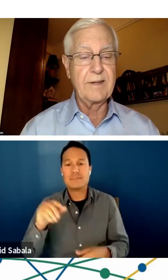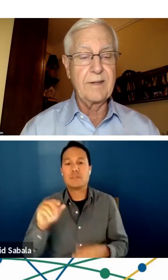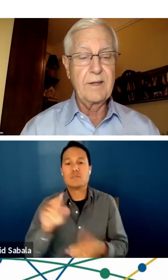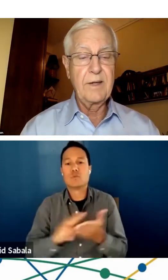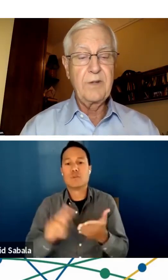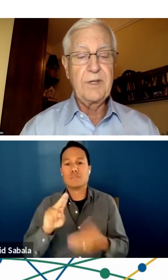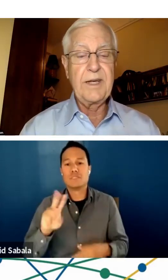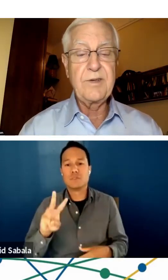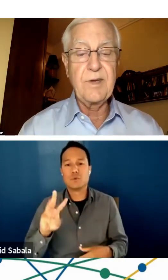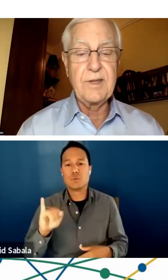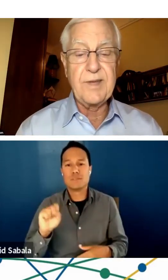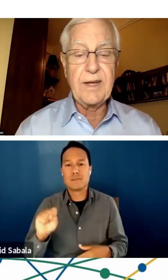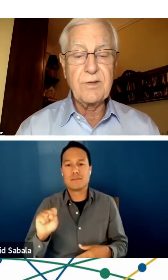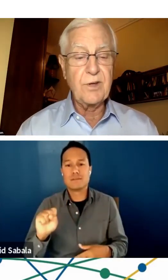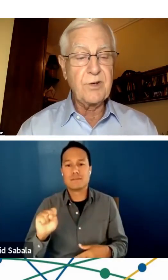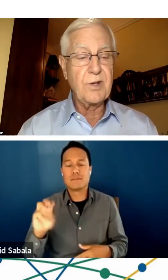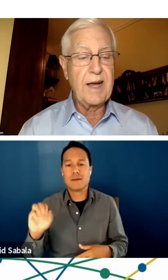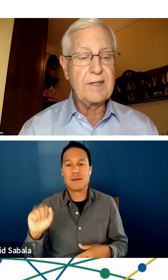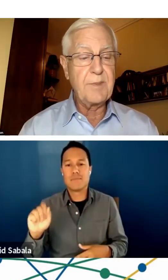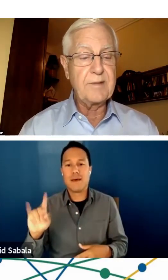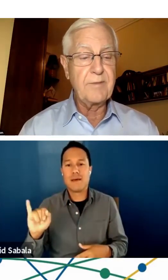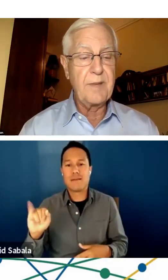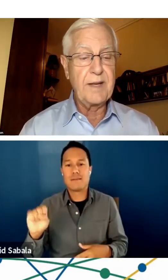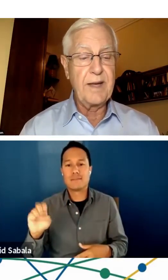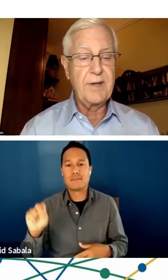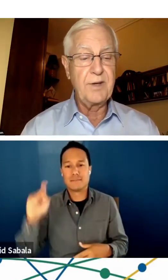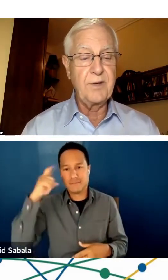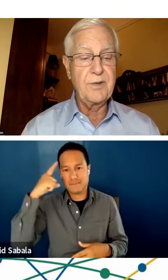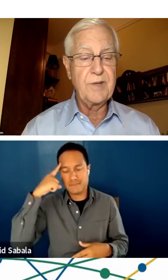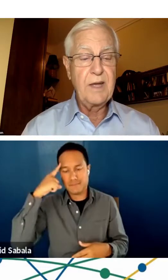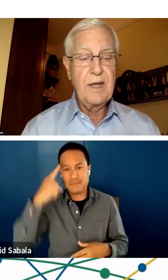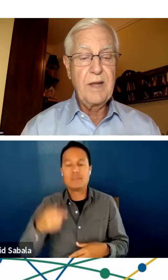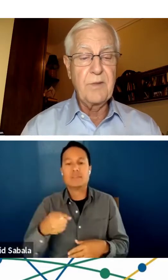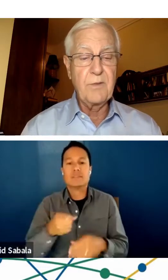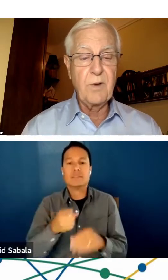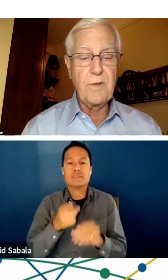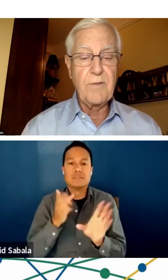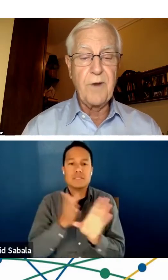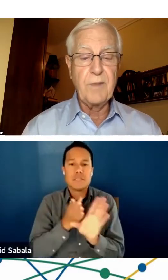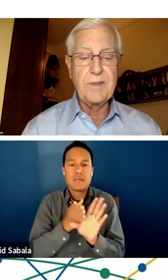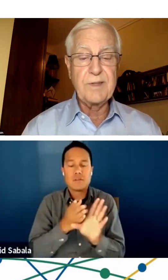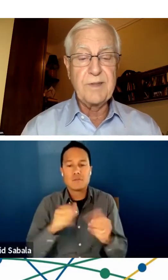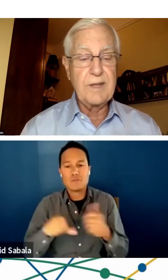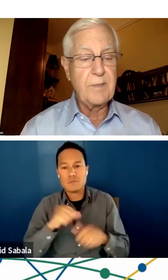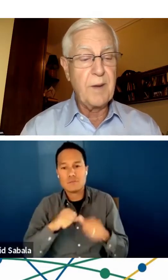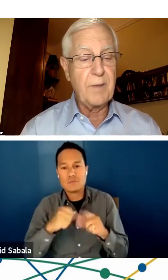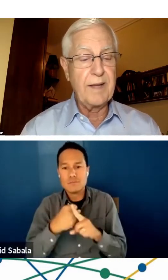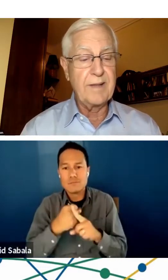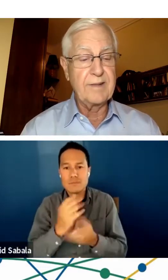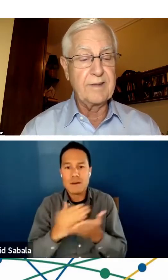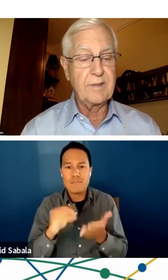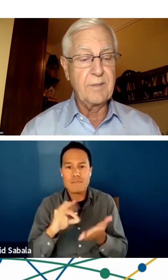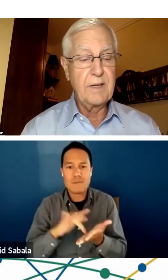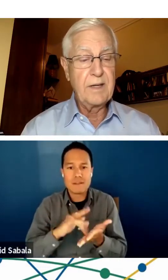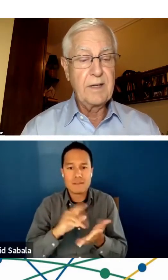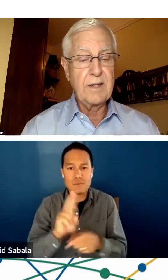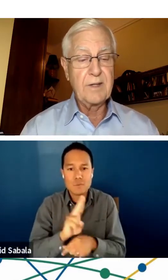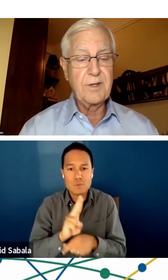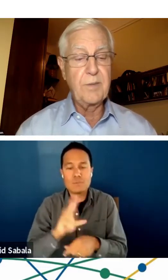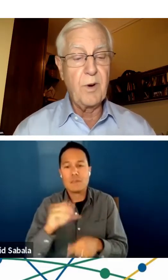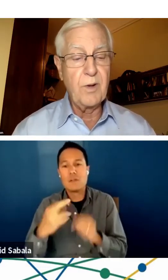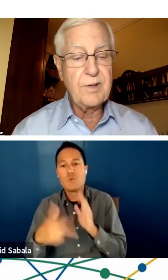-Madison. She teaches on the psychosocial aspects of medication use and the role of the pharmacist in the public health system.